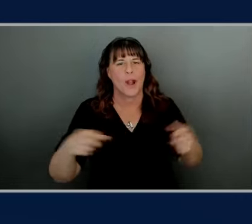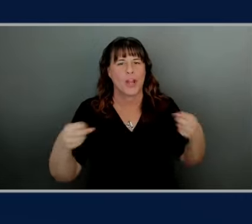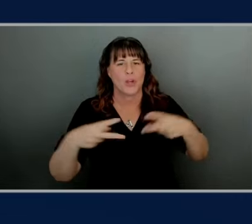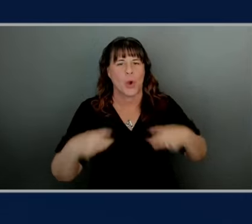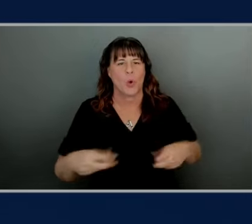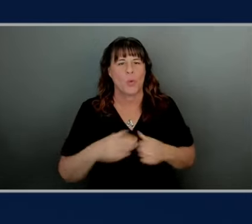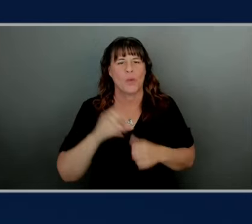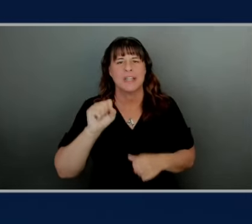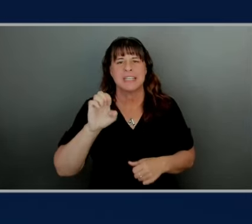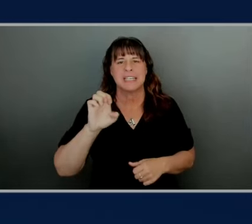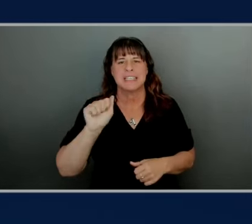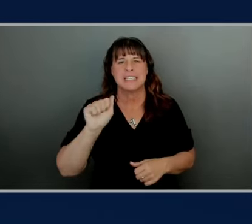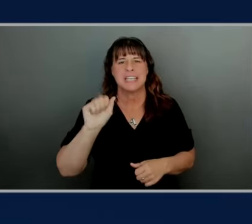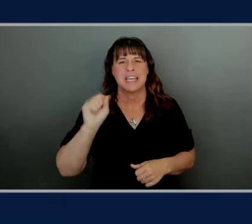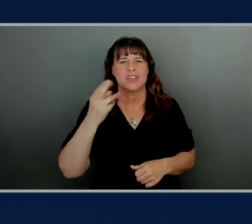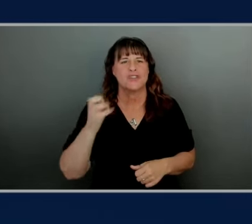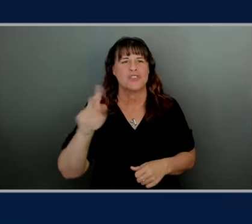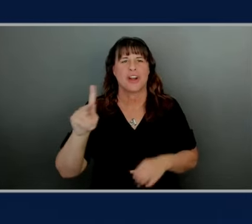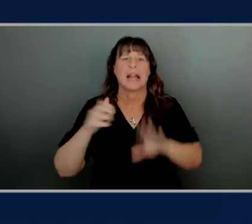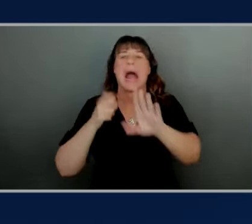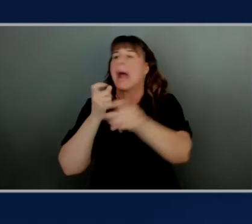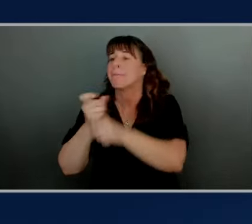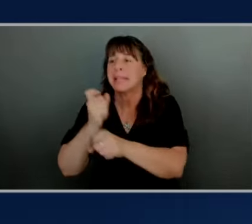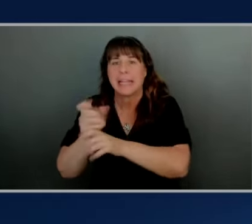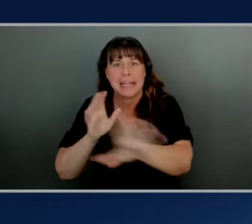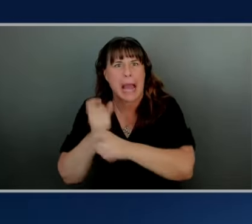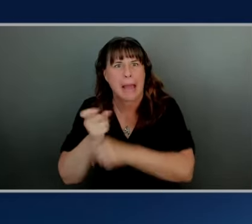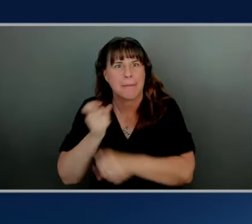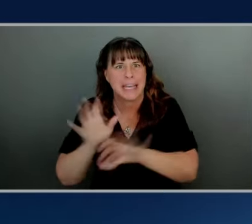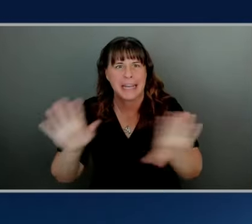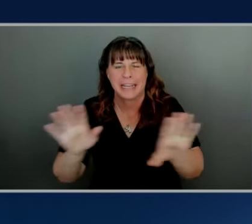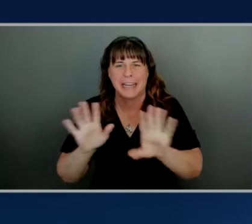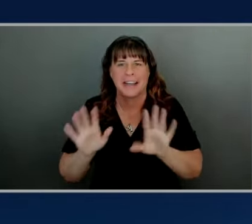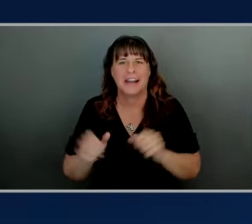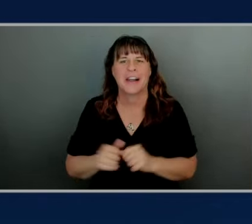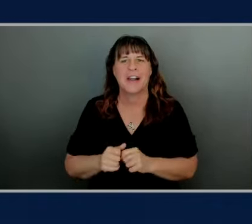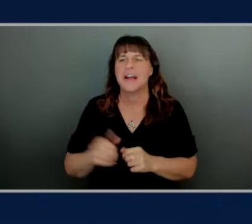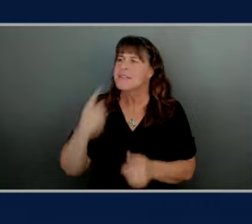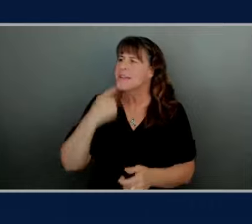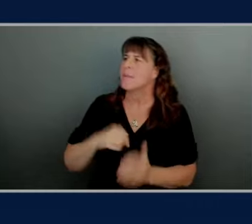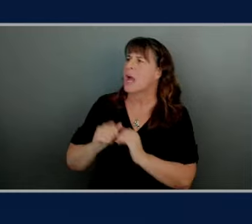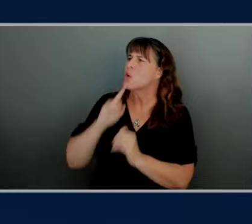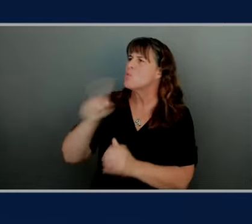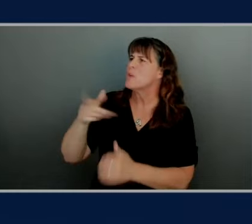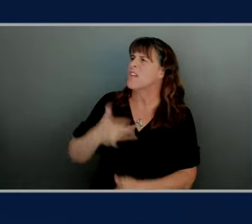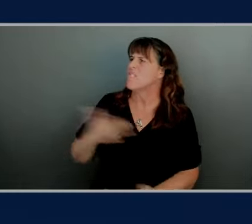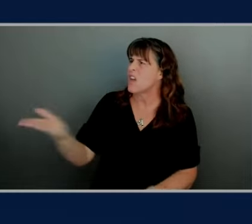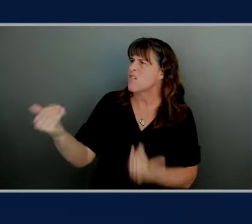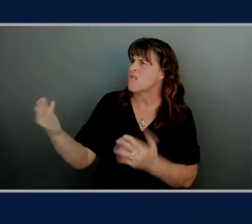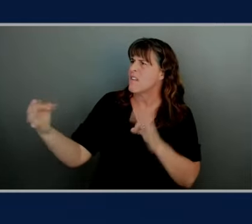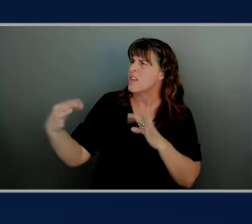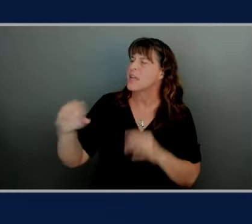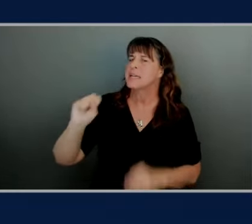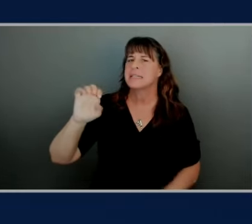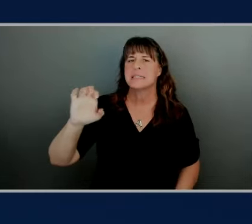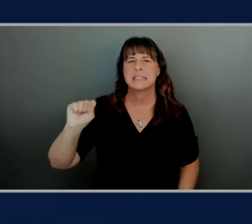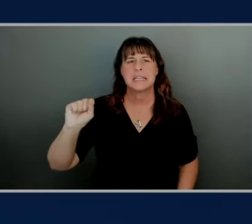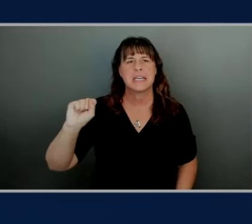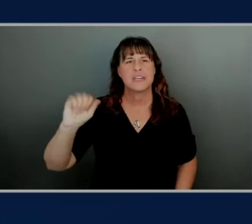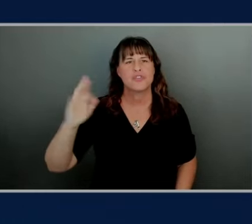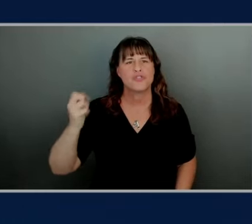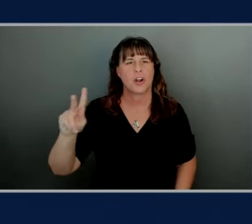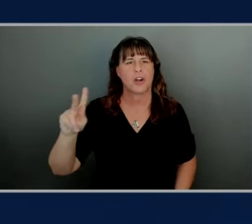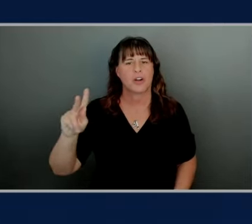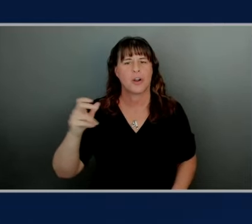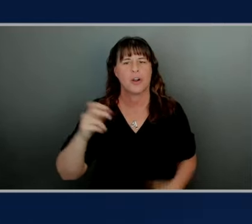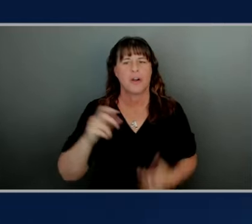I'm not taking that stance I'm joking so you're not how you really feel I do love C sharp C sharp or rust C sharp but